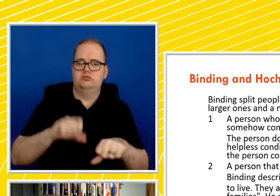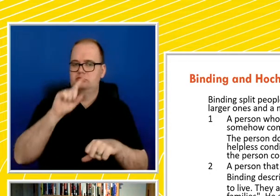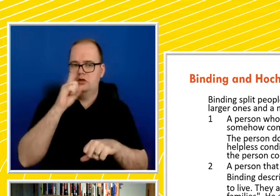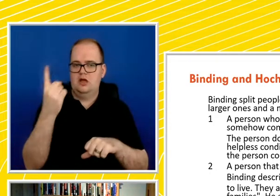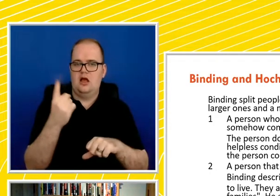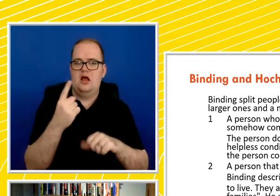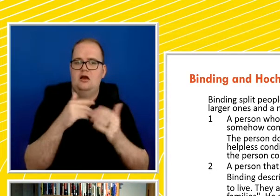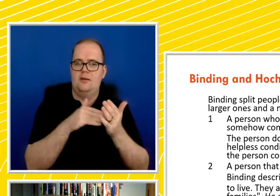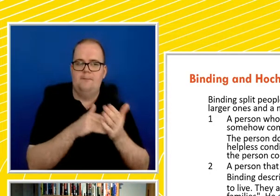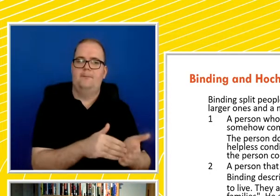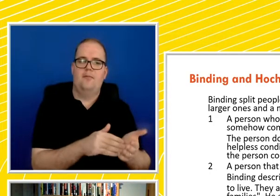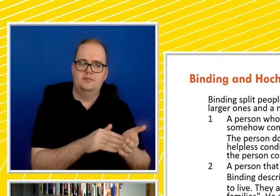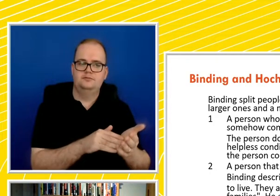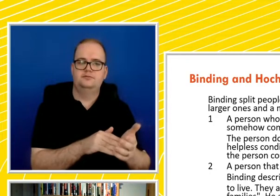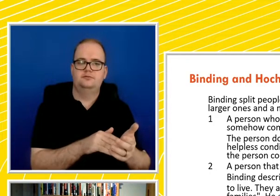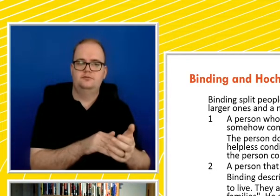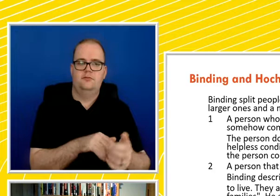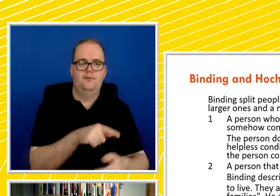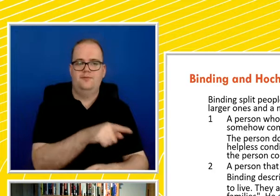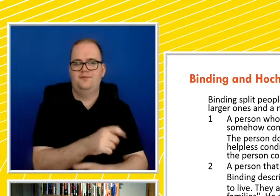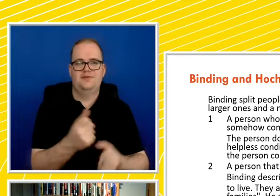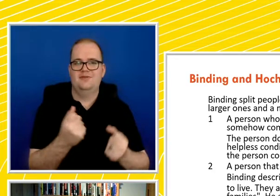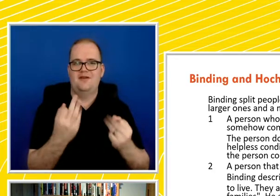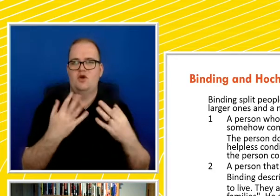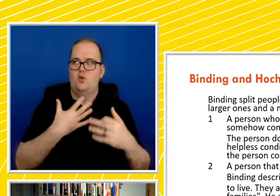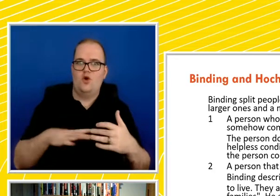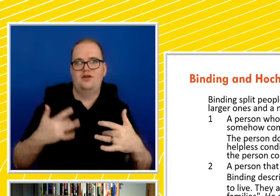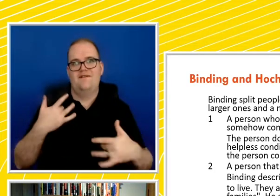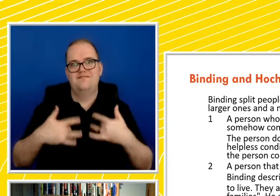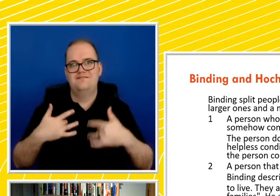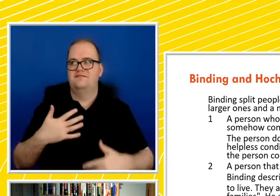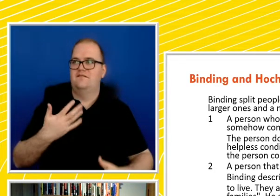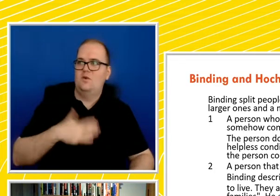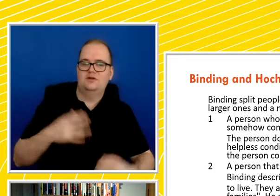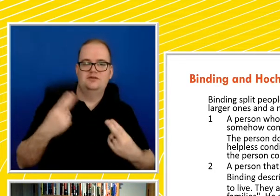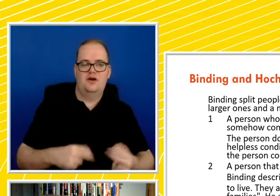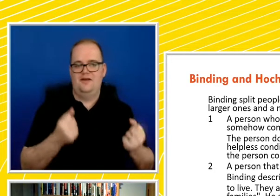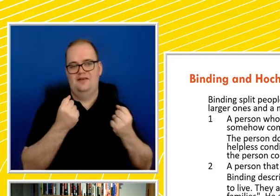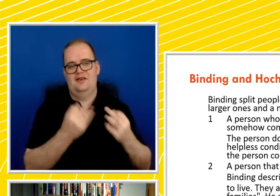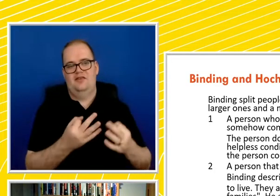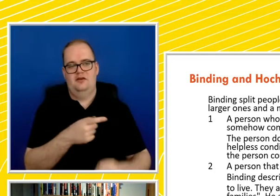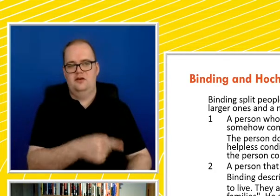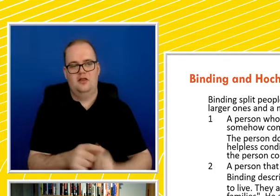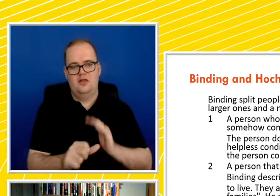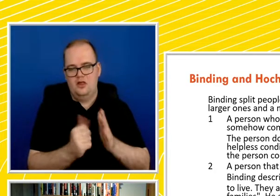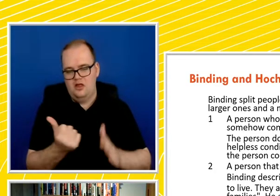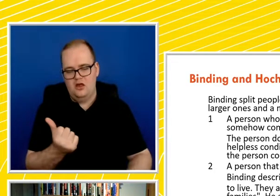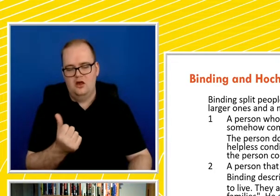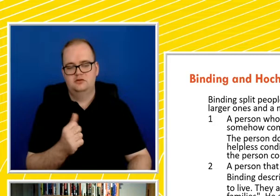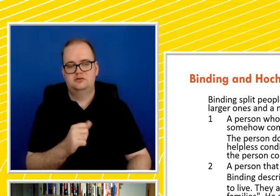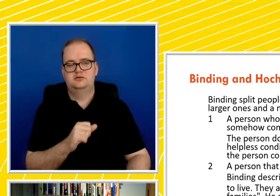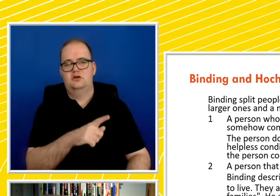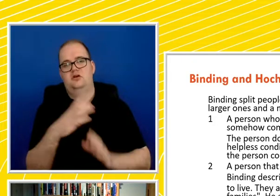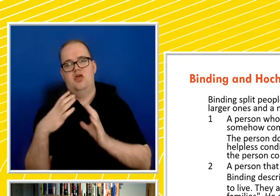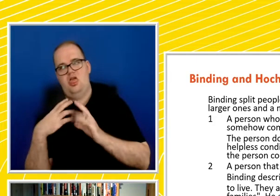people as having neither the will to die nor the will to live. They are living pointless lives and are a burden for society and their families. He also